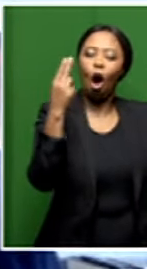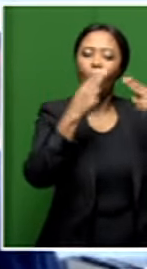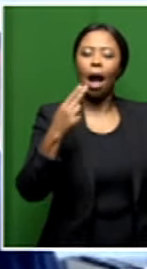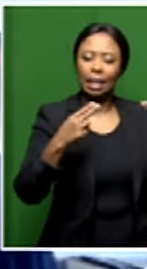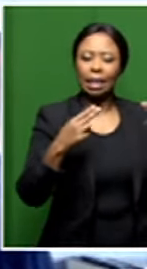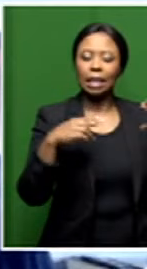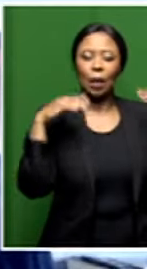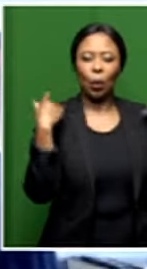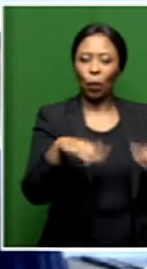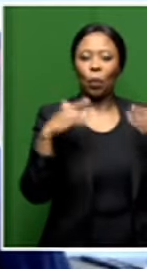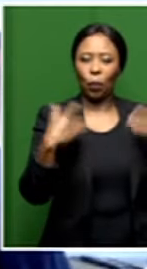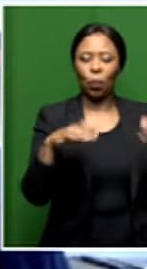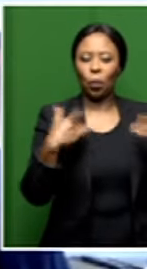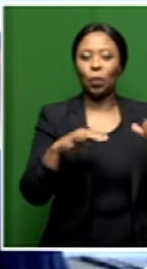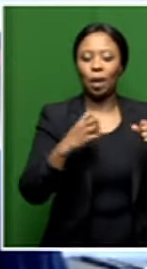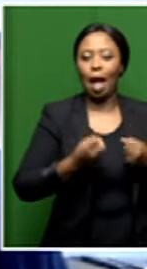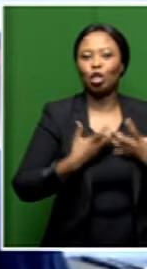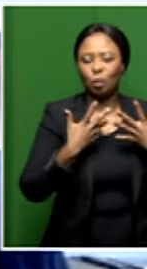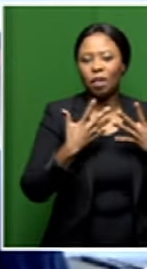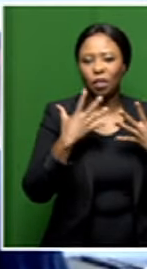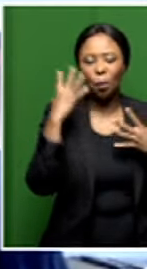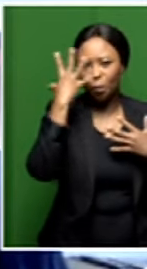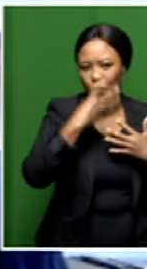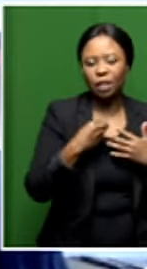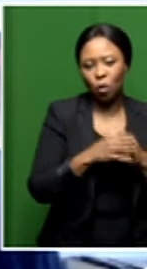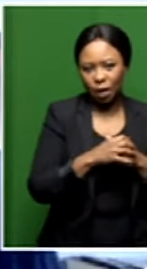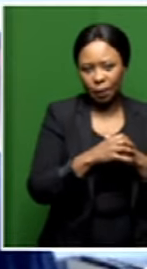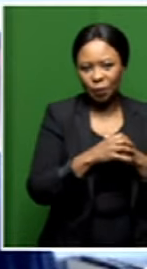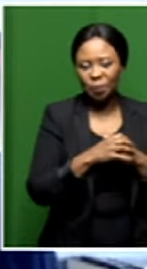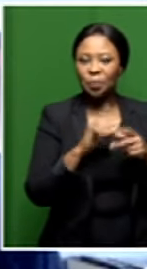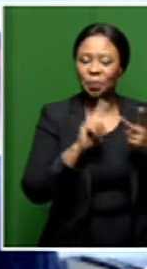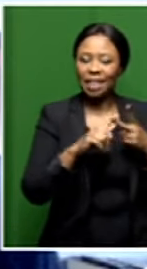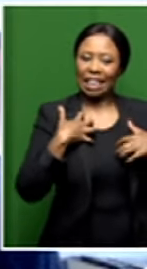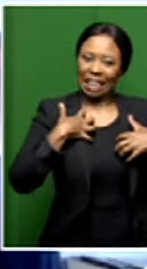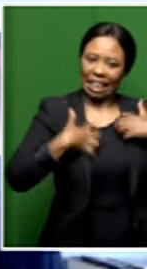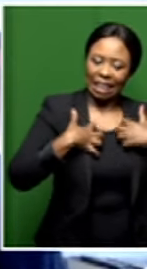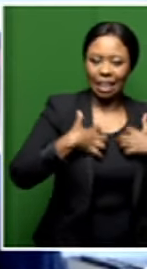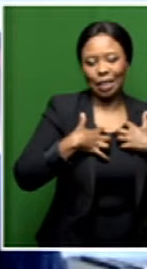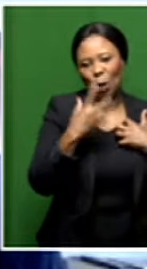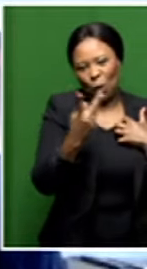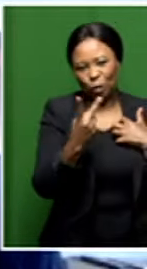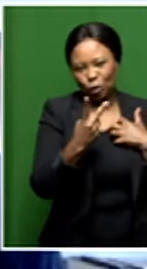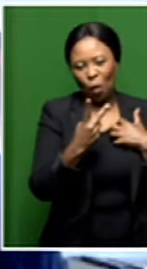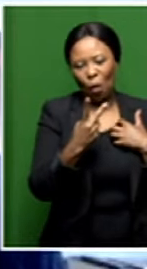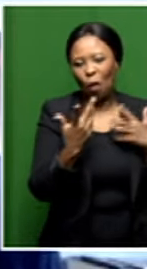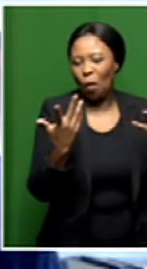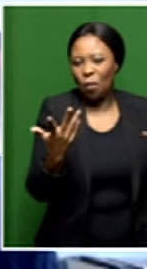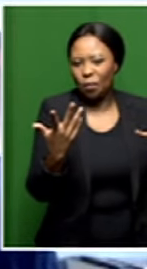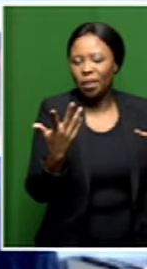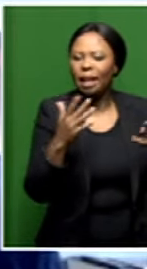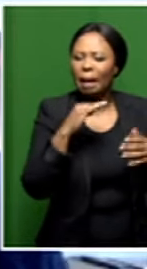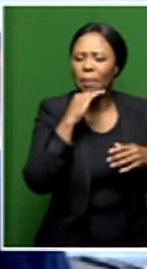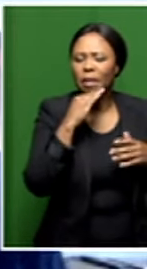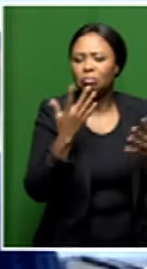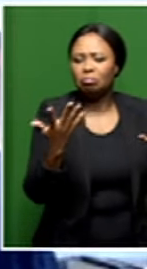exhilarating and quite exciting as we, you know, I mean, of course,